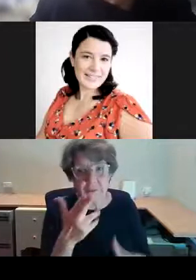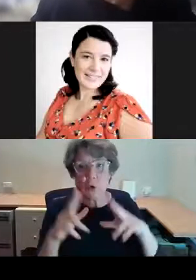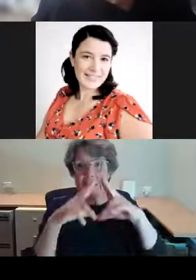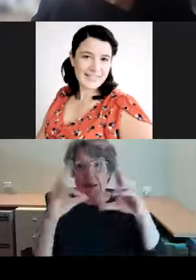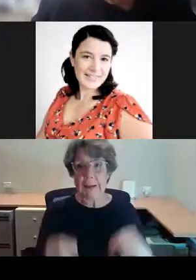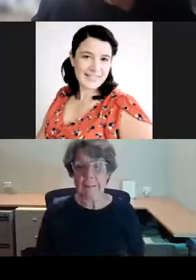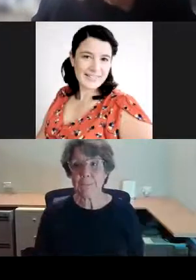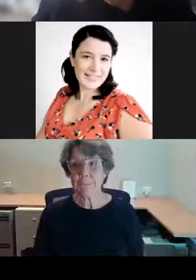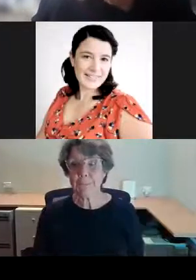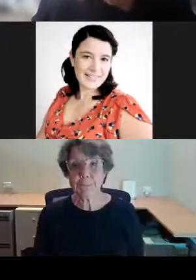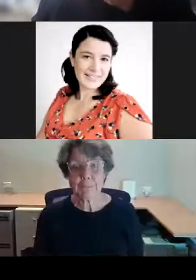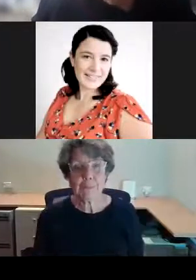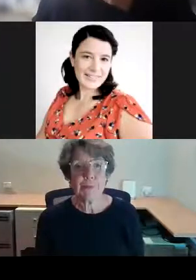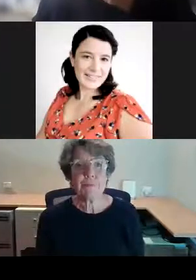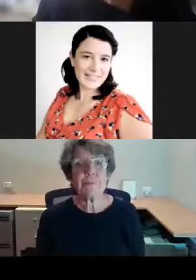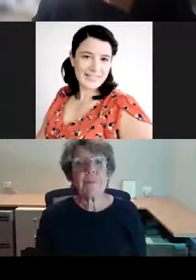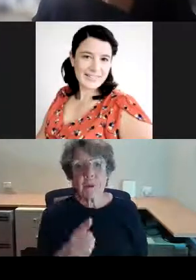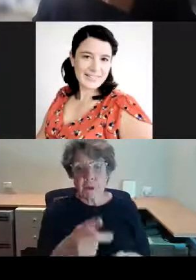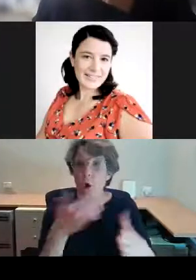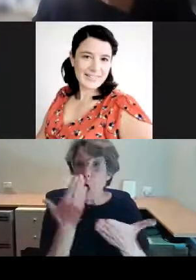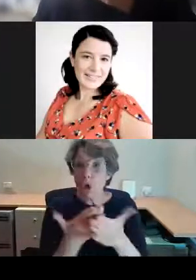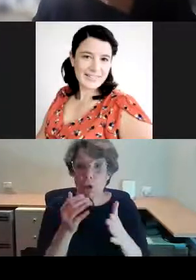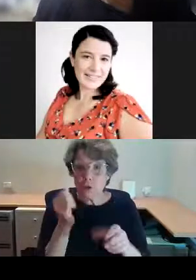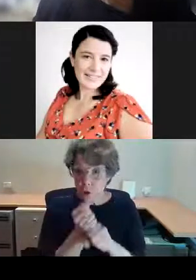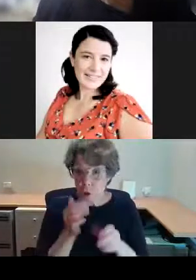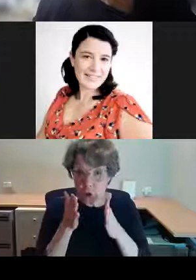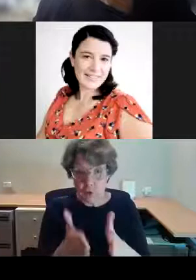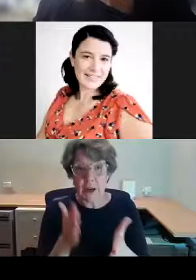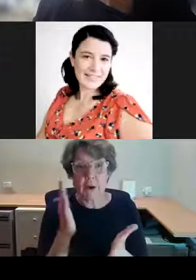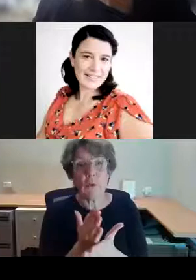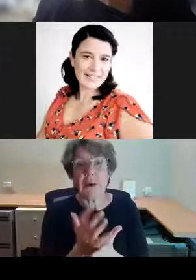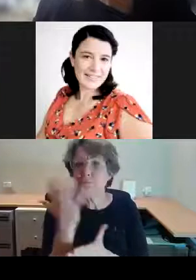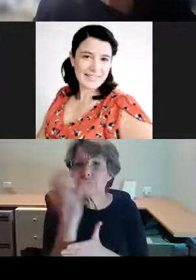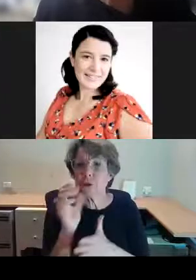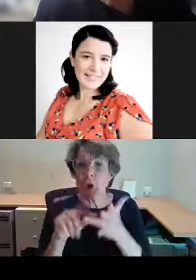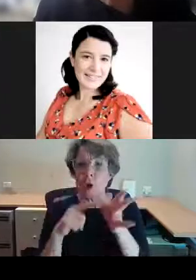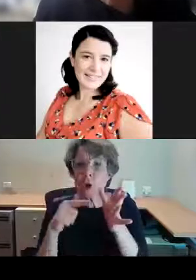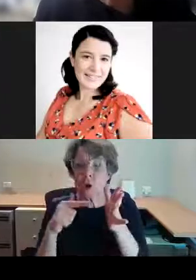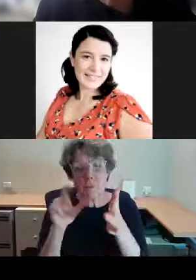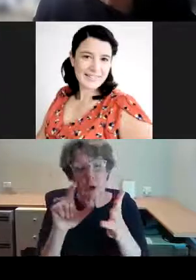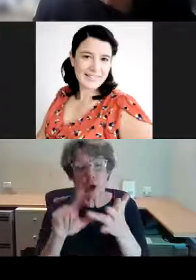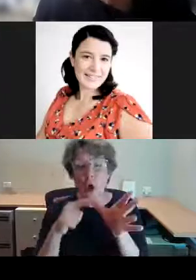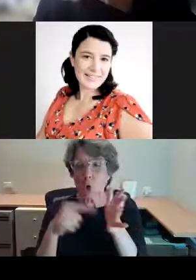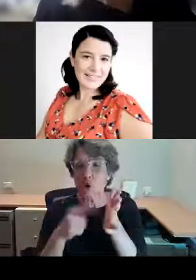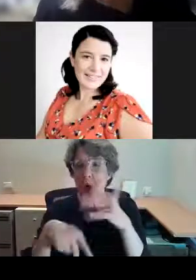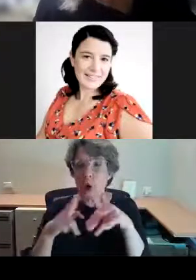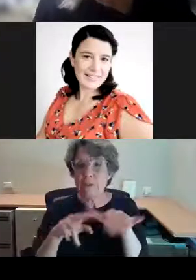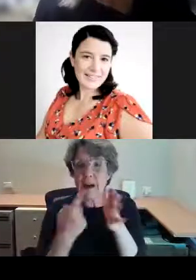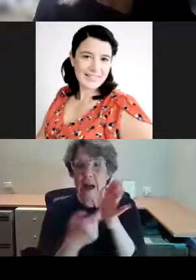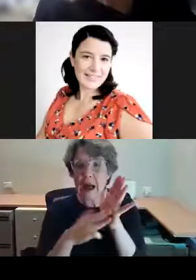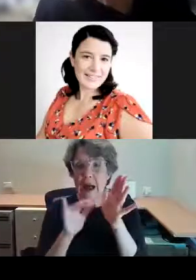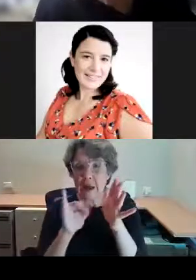On that facade in George Street is this extraordinary coat of arms, which is a very, very early rendition of